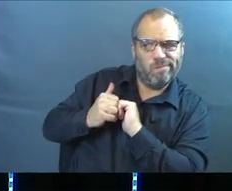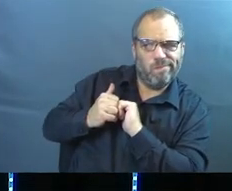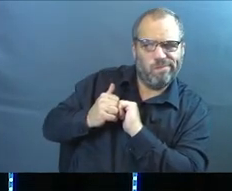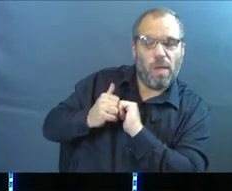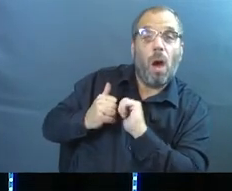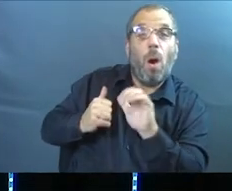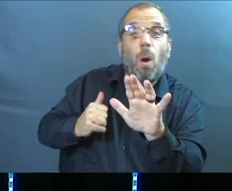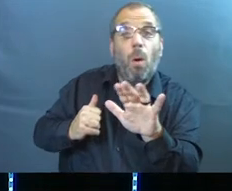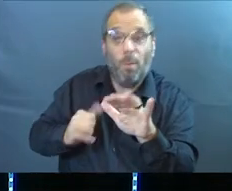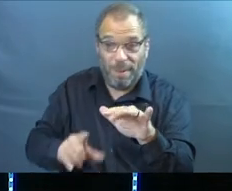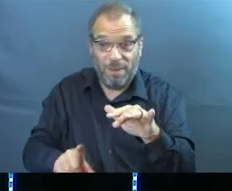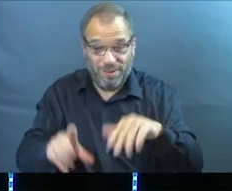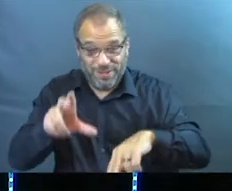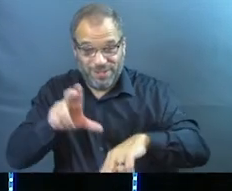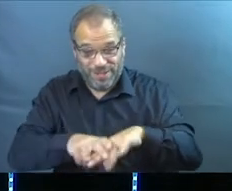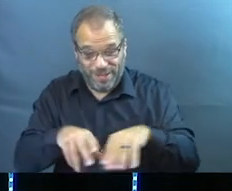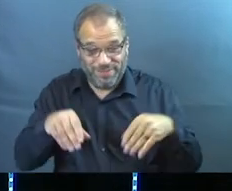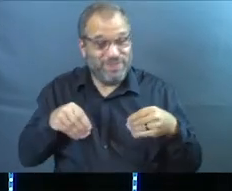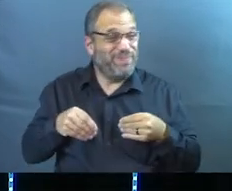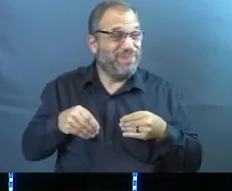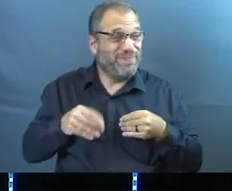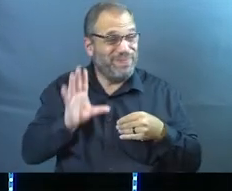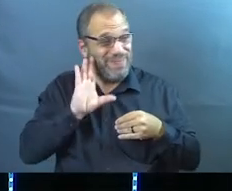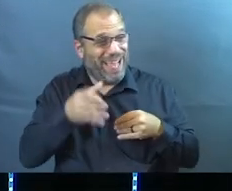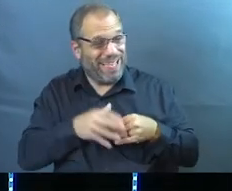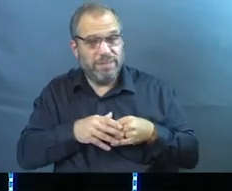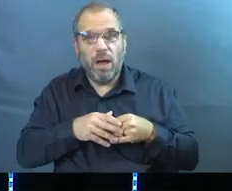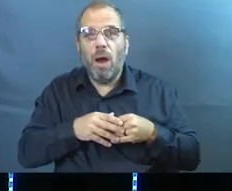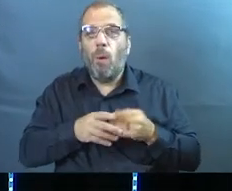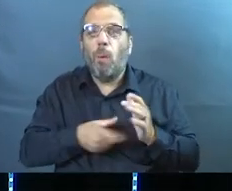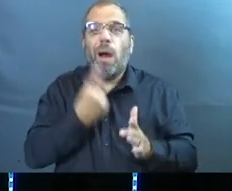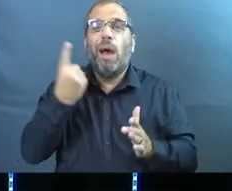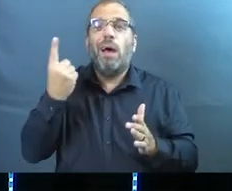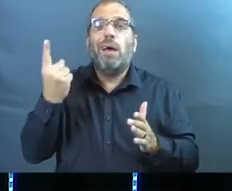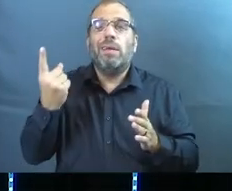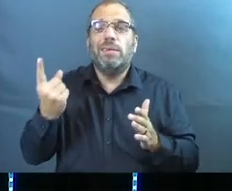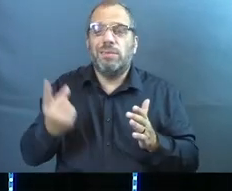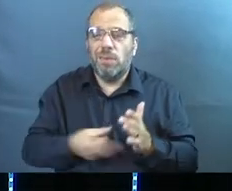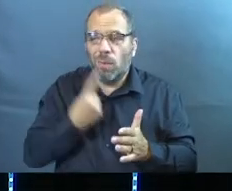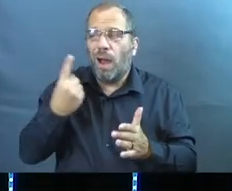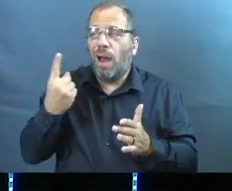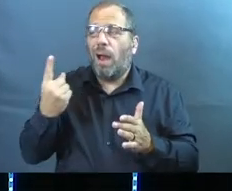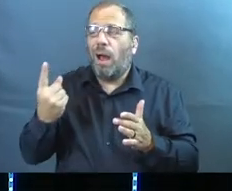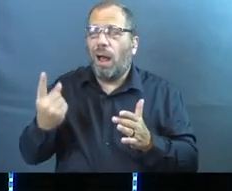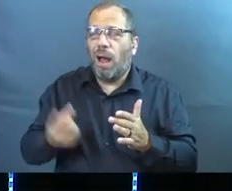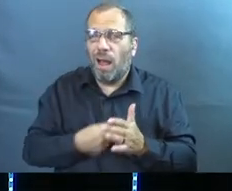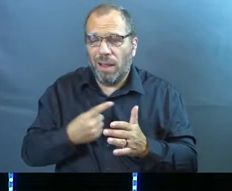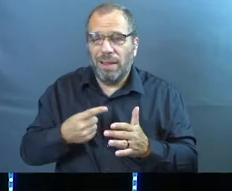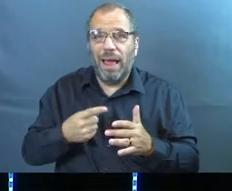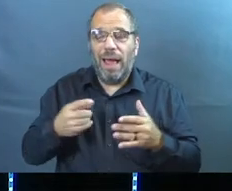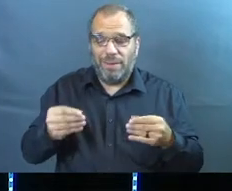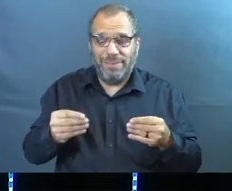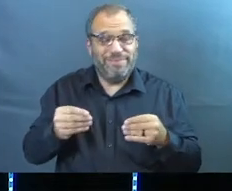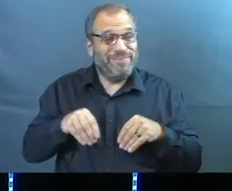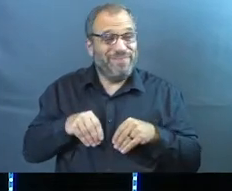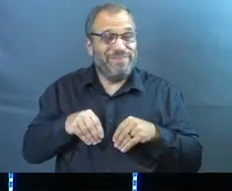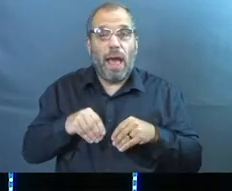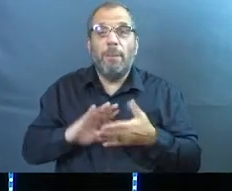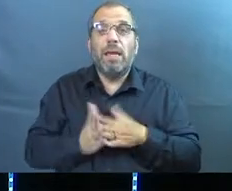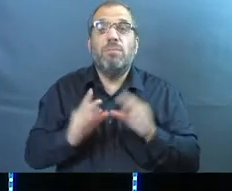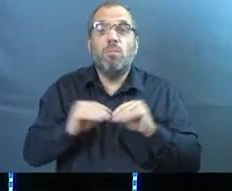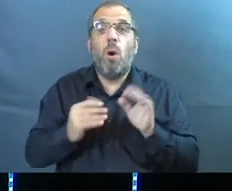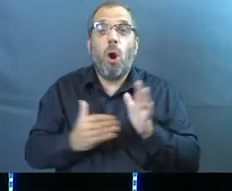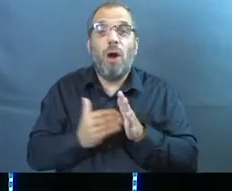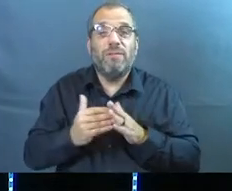Maybe you're attending periodically and maybe your periodic attendance needs to get more often.